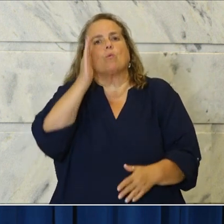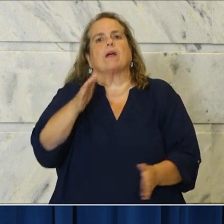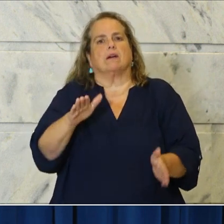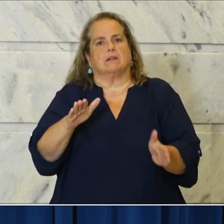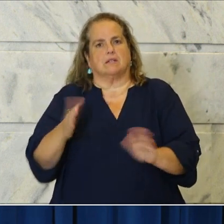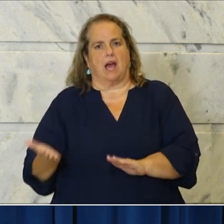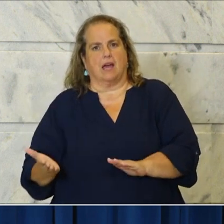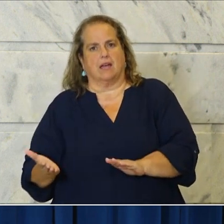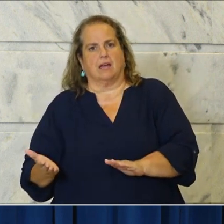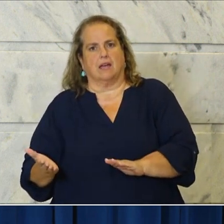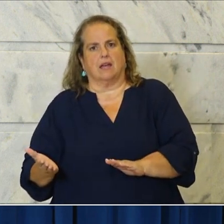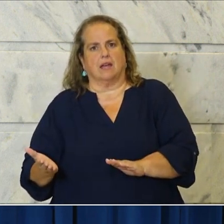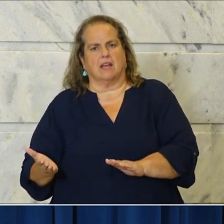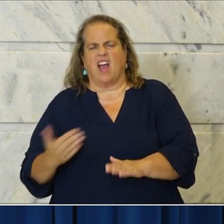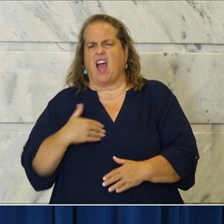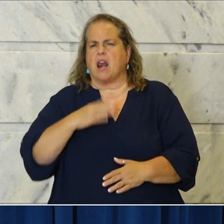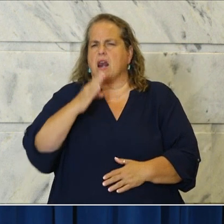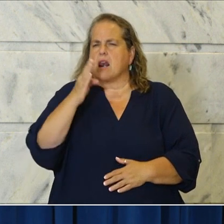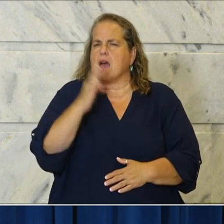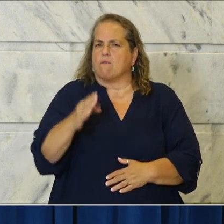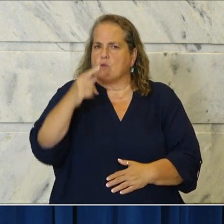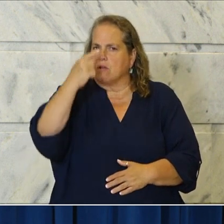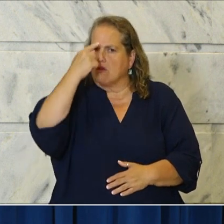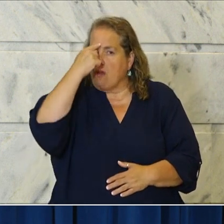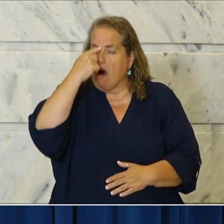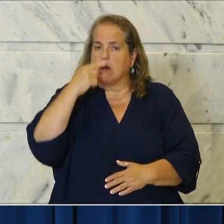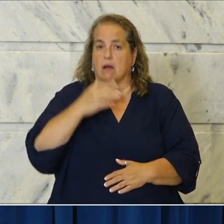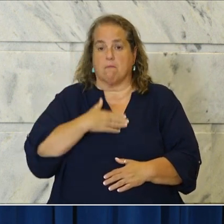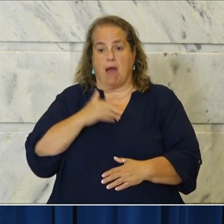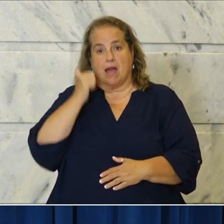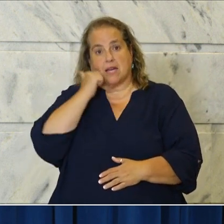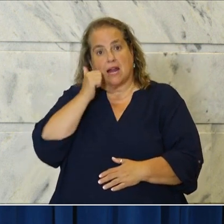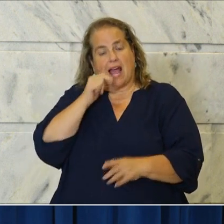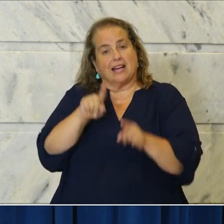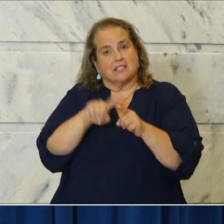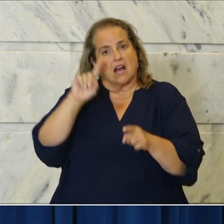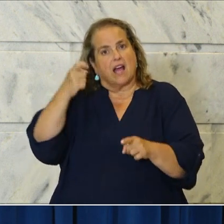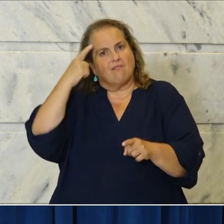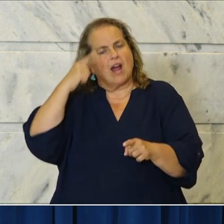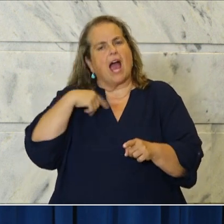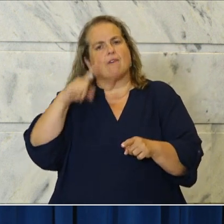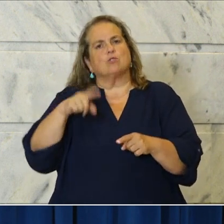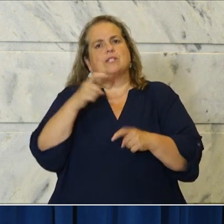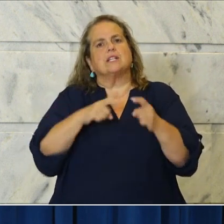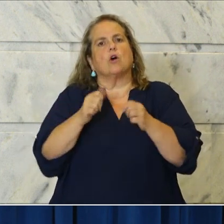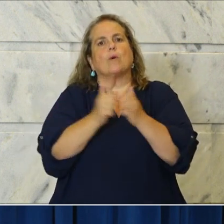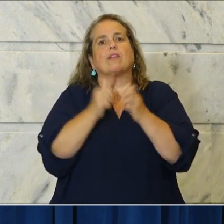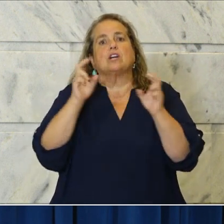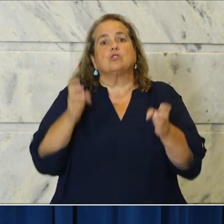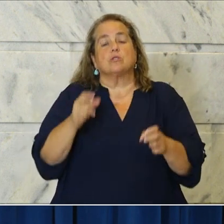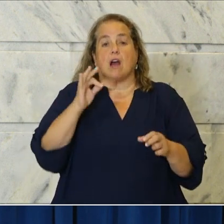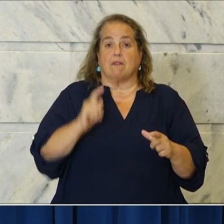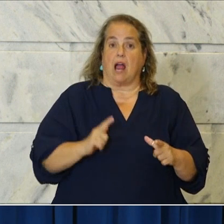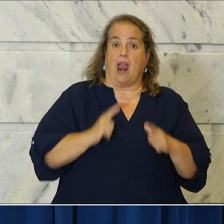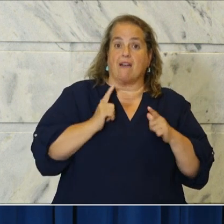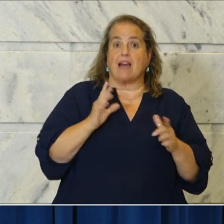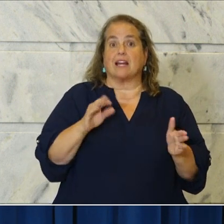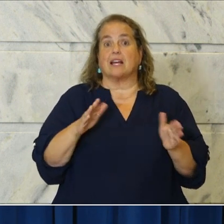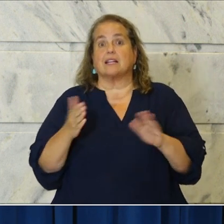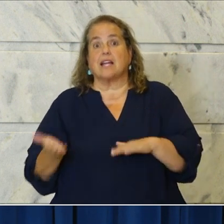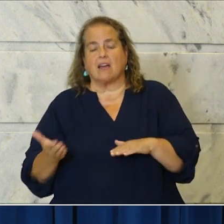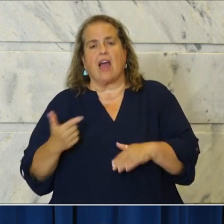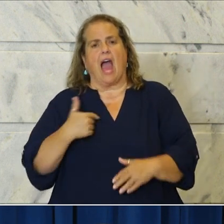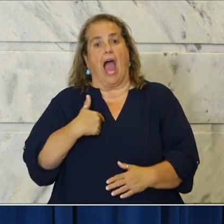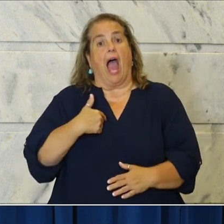I never thought as a day to day as governor, I would have to deal with issues of life and death. And I felt every death